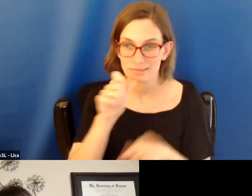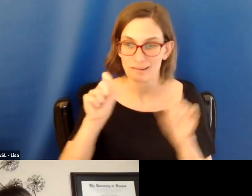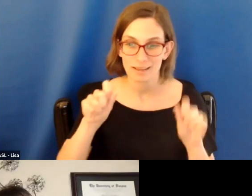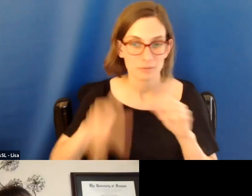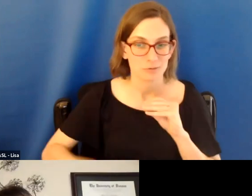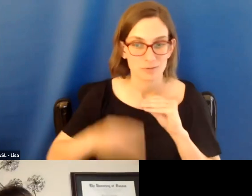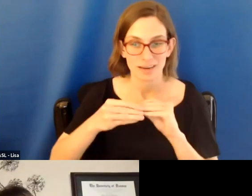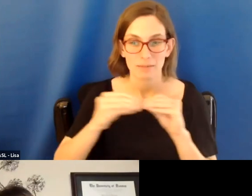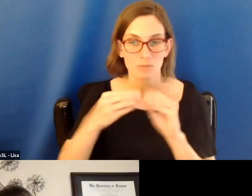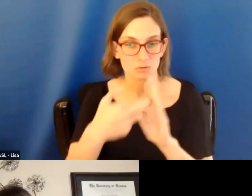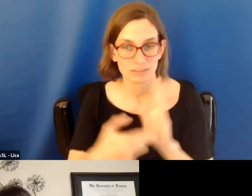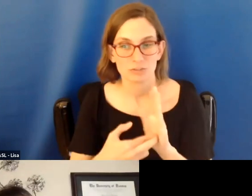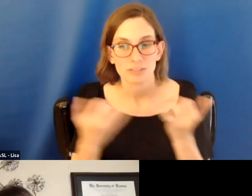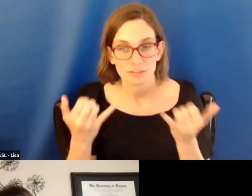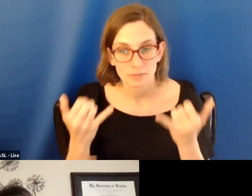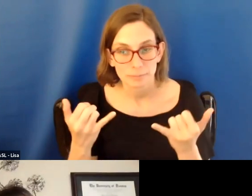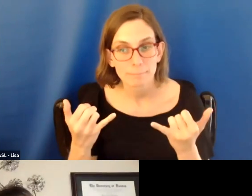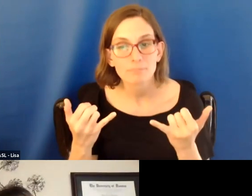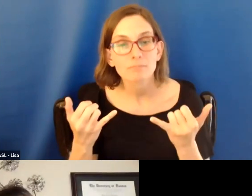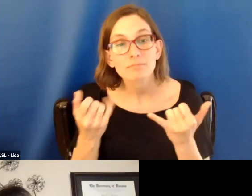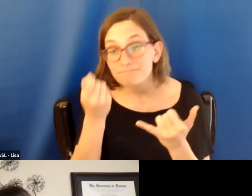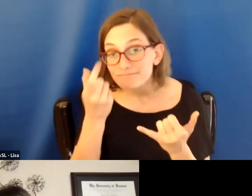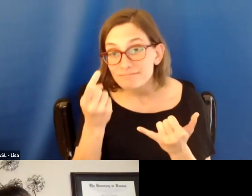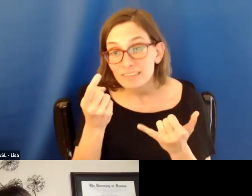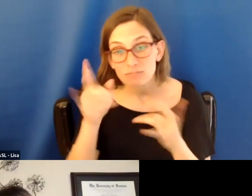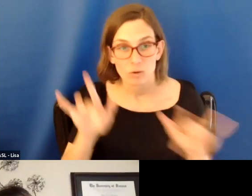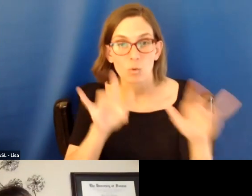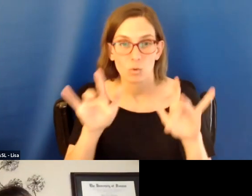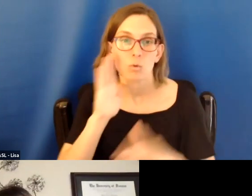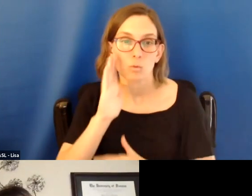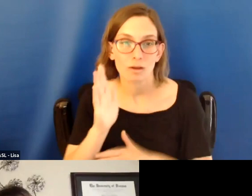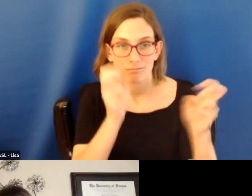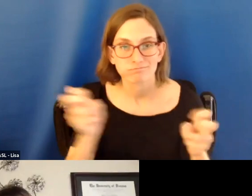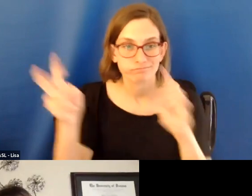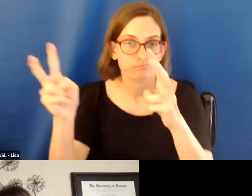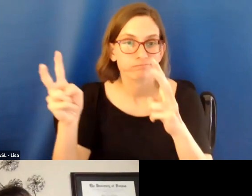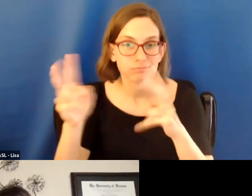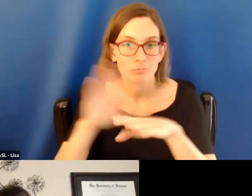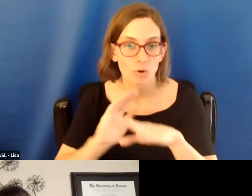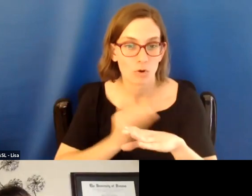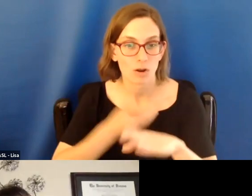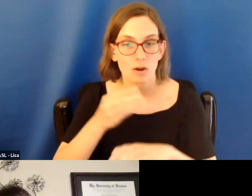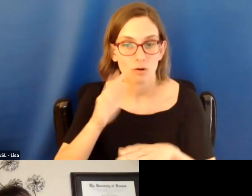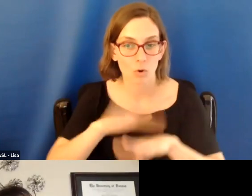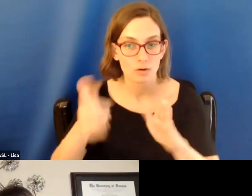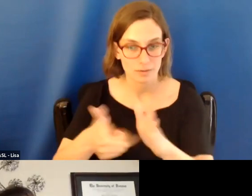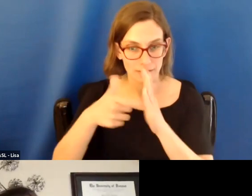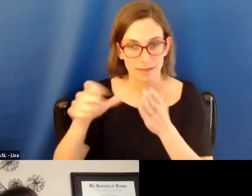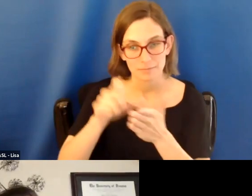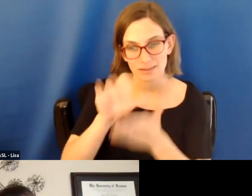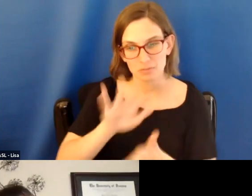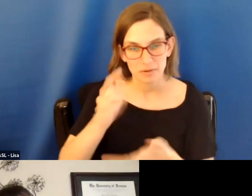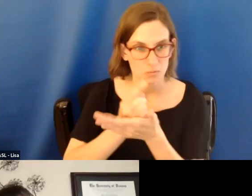additional registrations. However, a recording will be uploaded to our webinars on demand page about a week